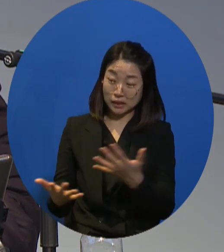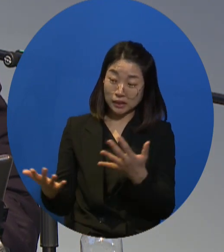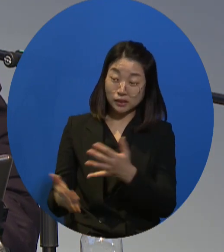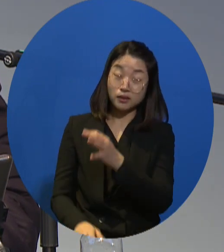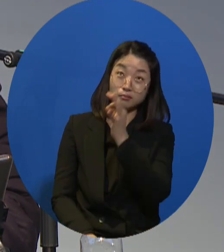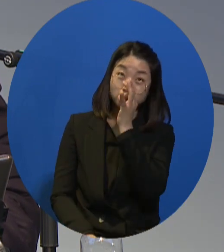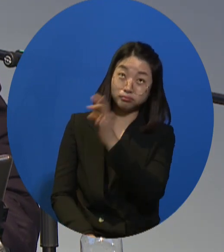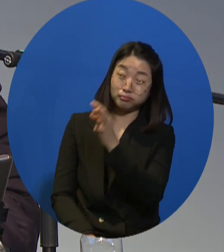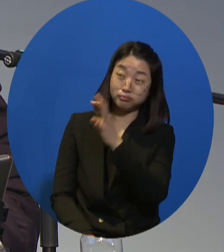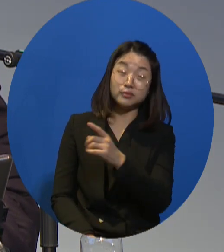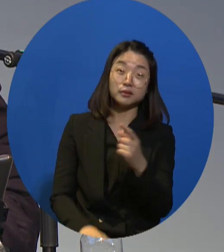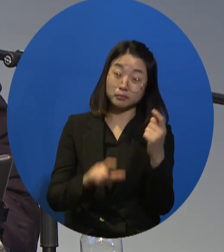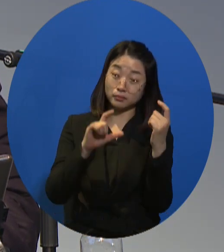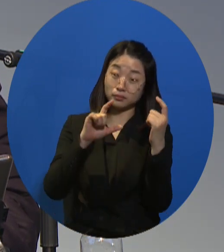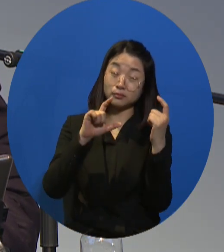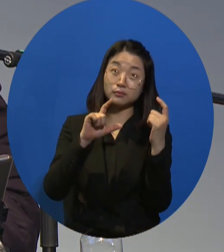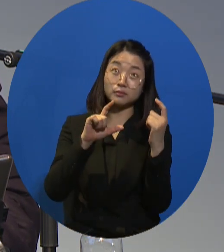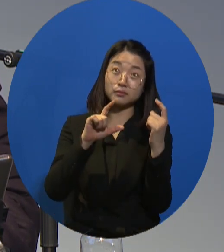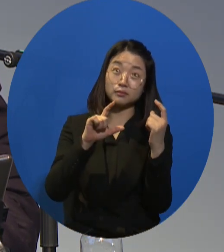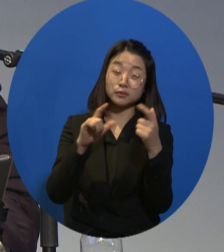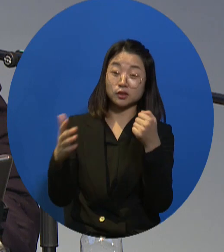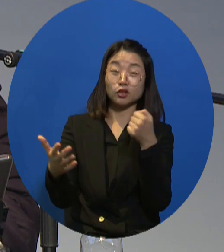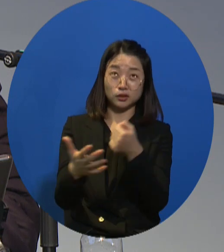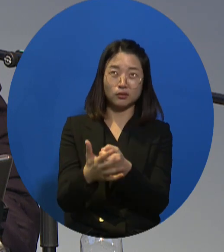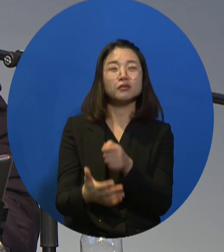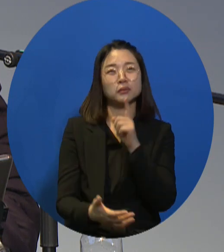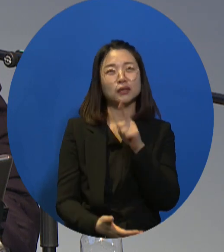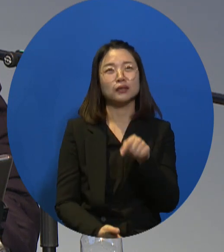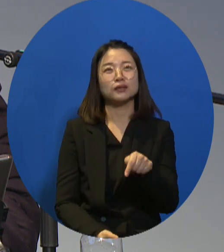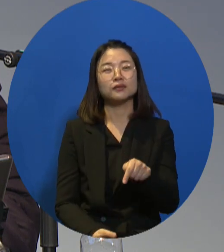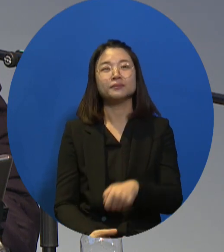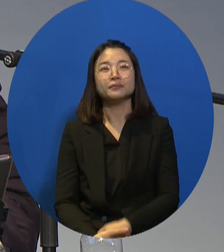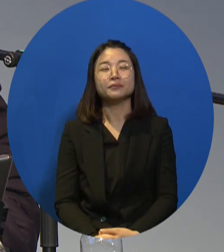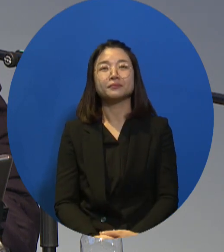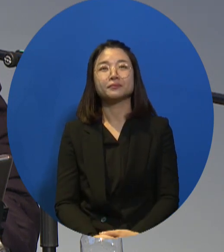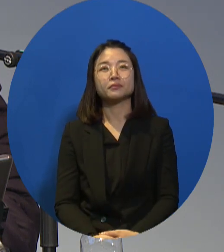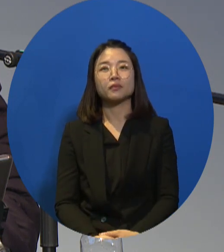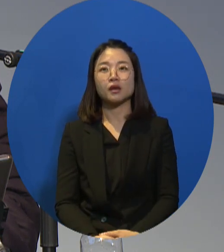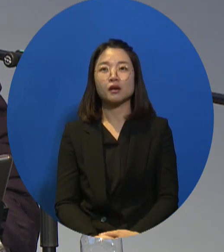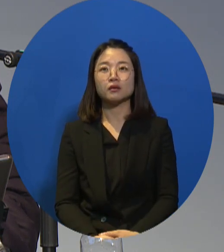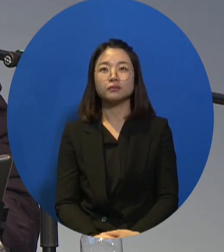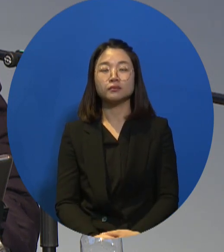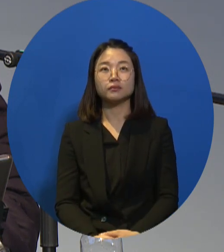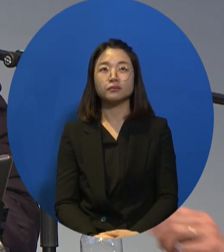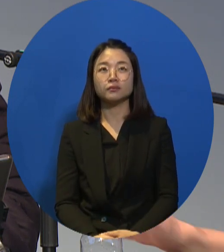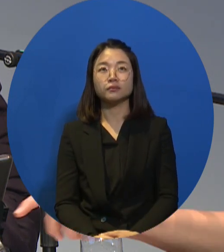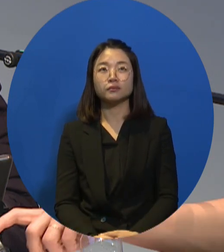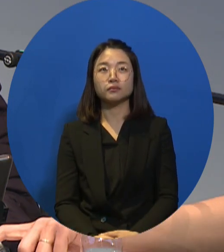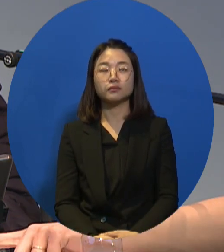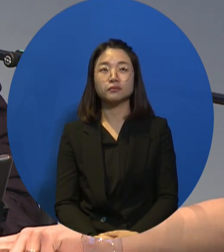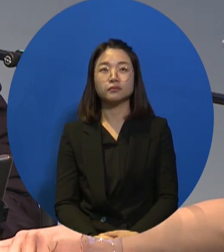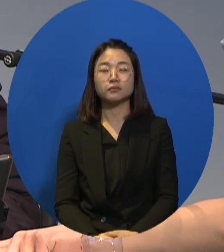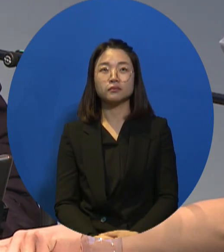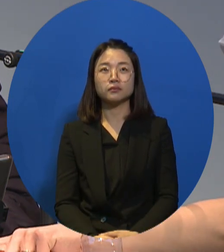social work because there was this perception that disabled persons were not able to participate as laborers.